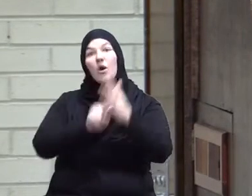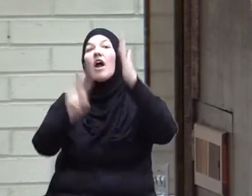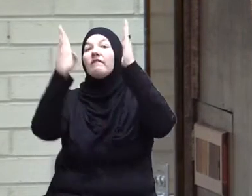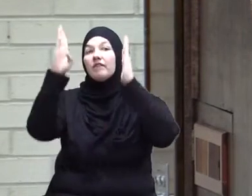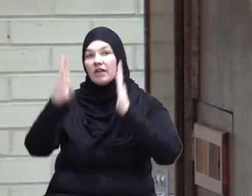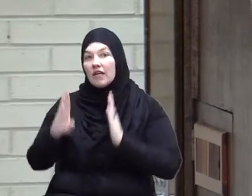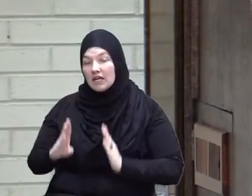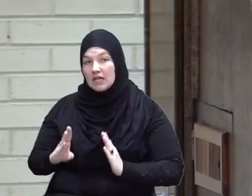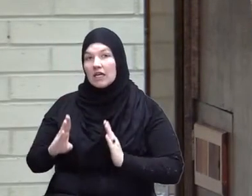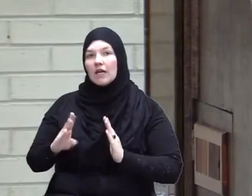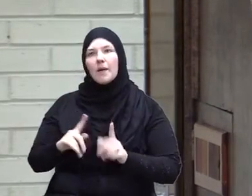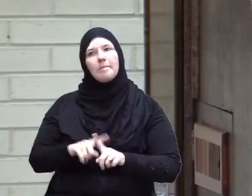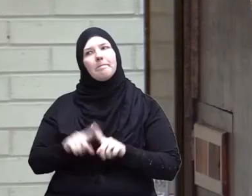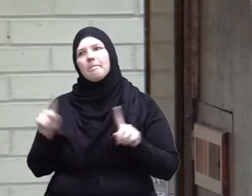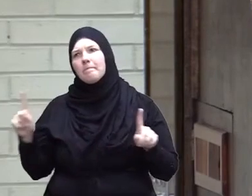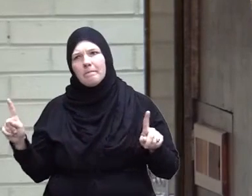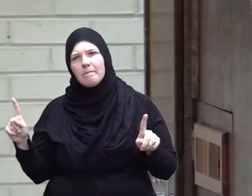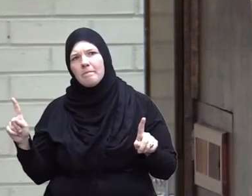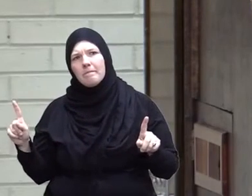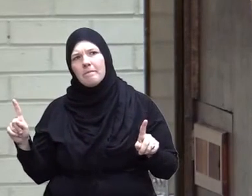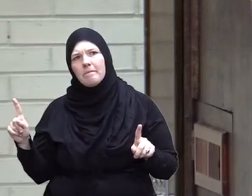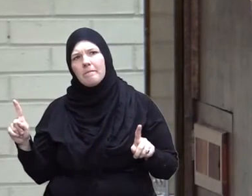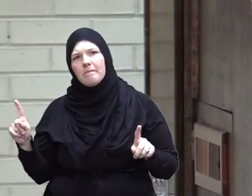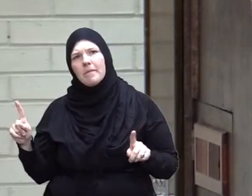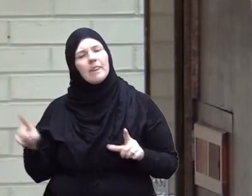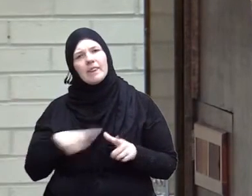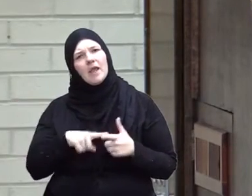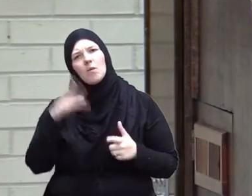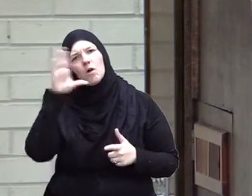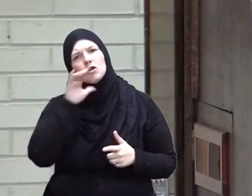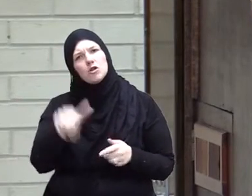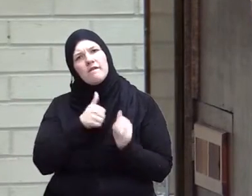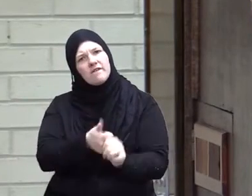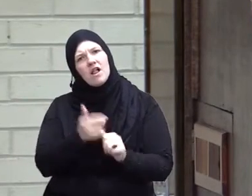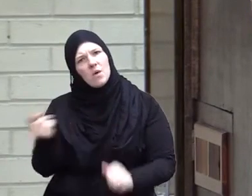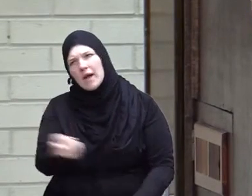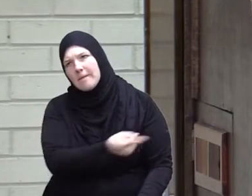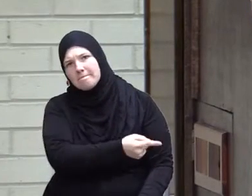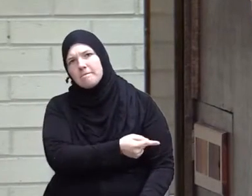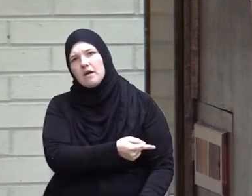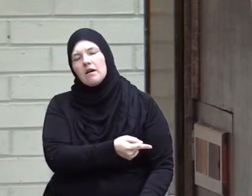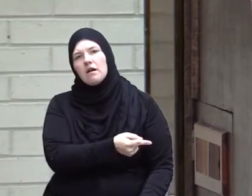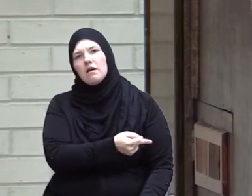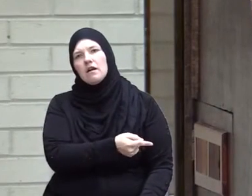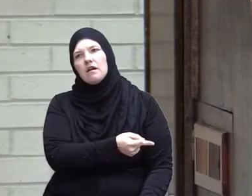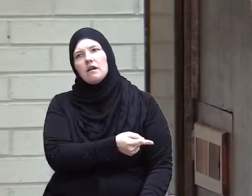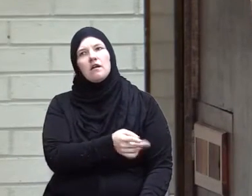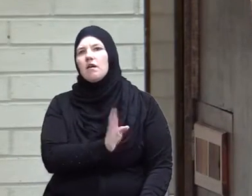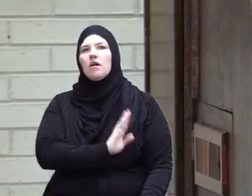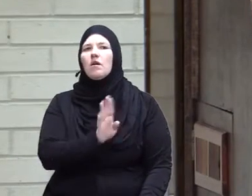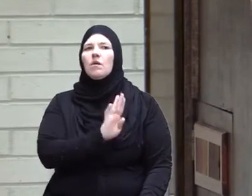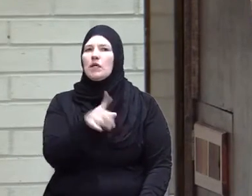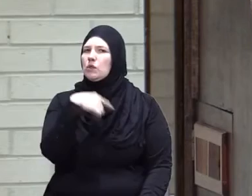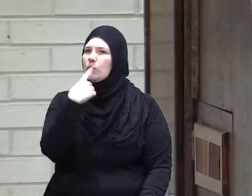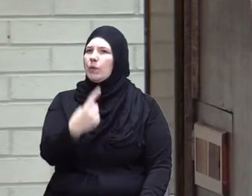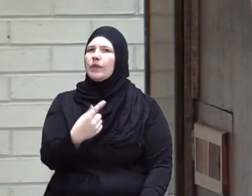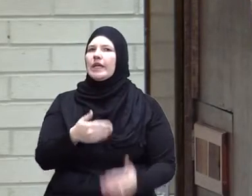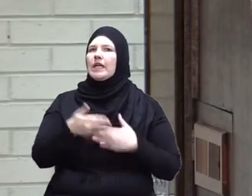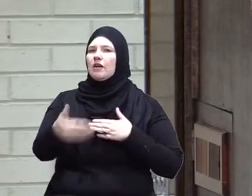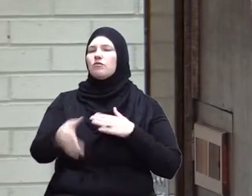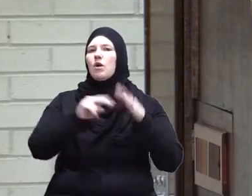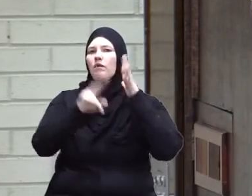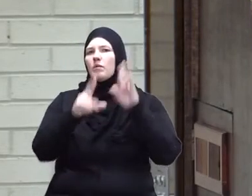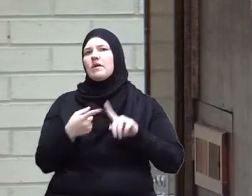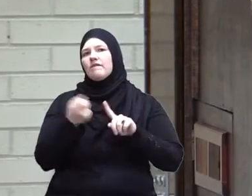and they tell them but why don't you follow him no leave us alone we are told that the next prophet will be from our community